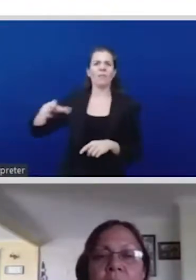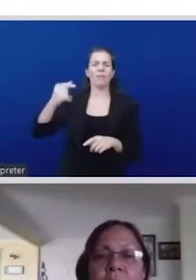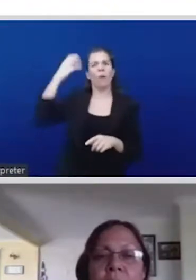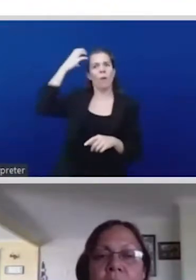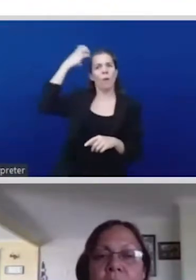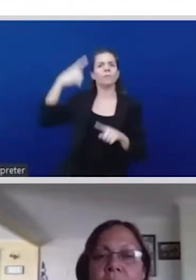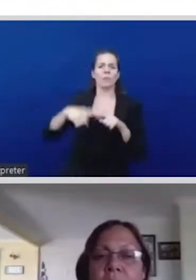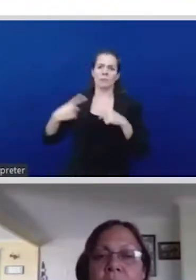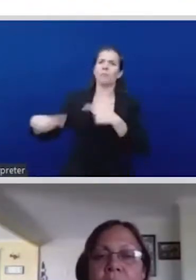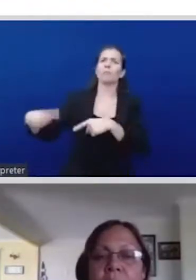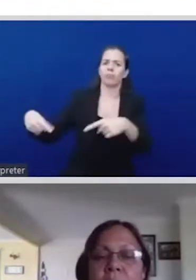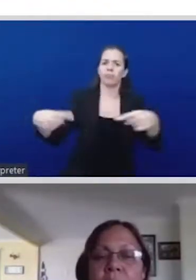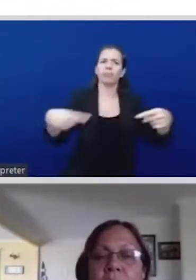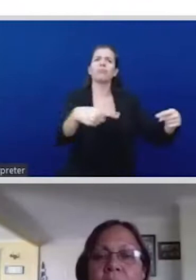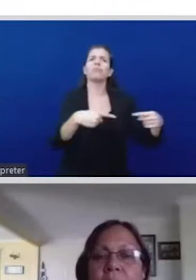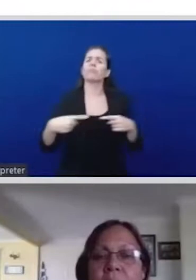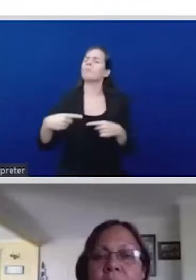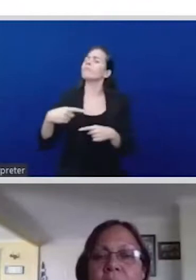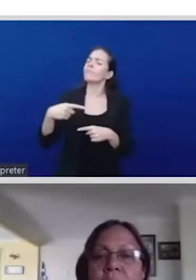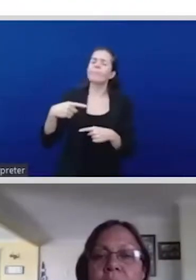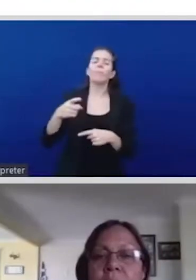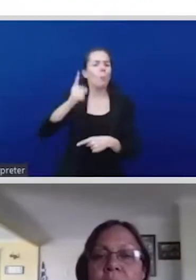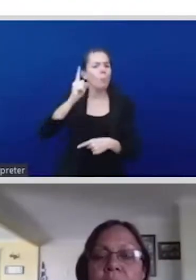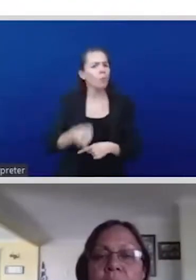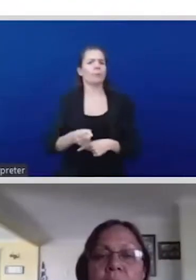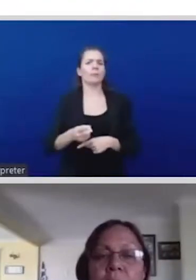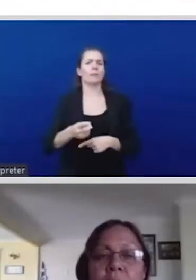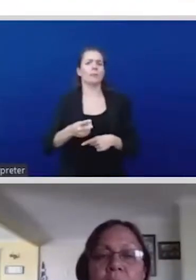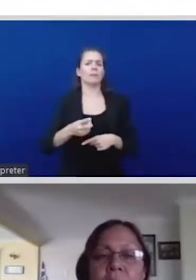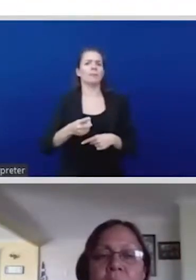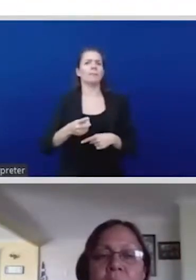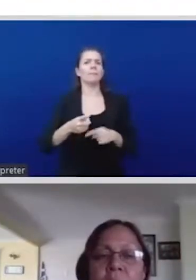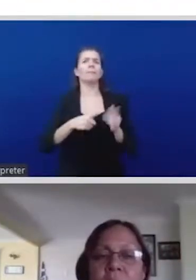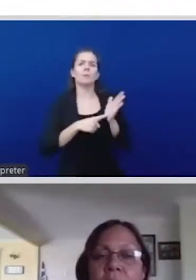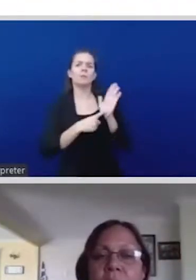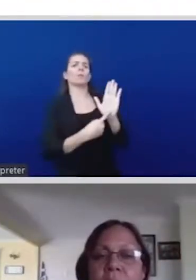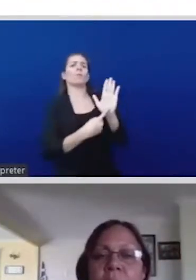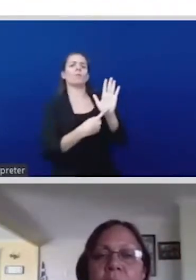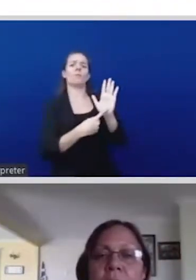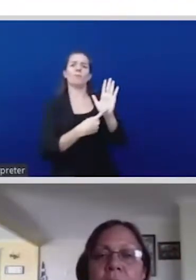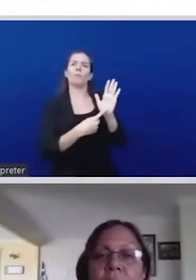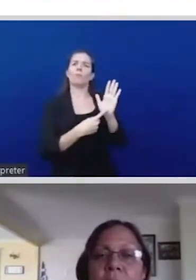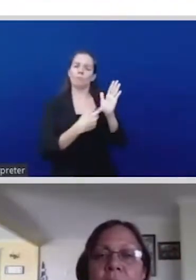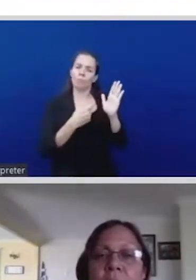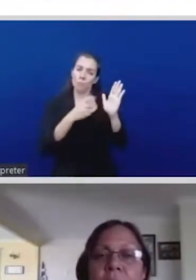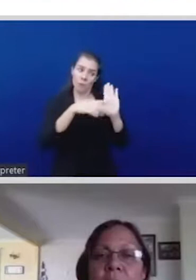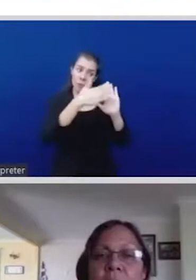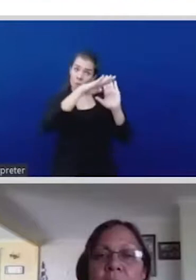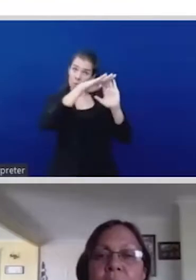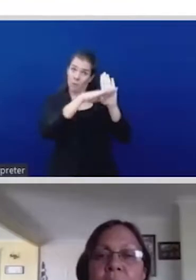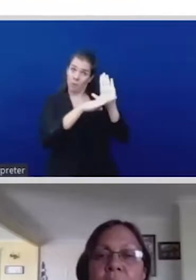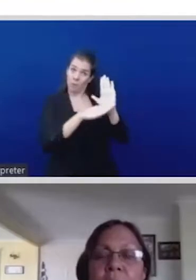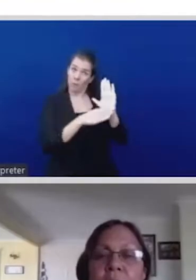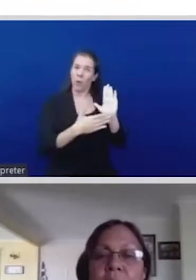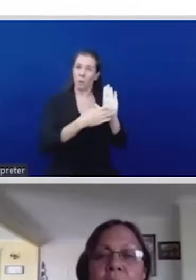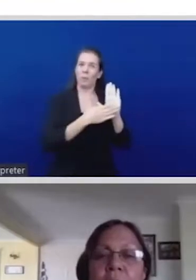financial taxation, including revenue tax loopholes, to get funds